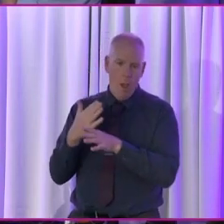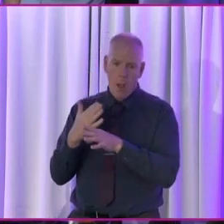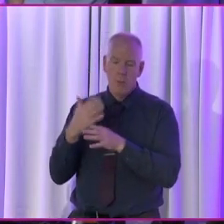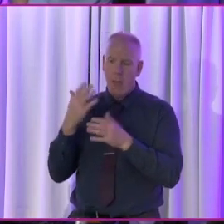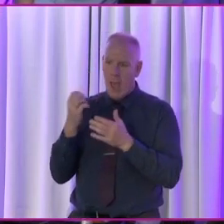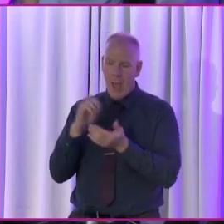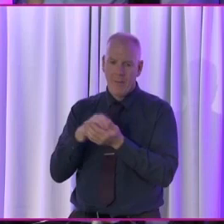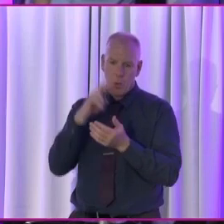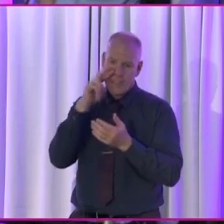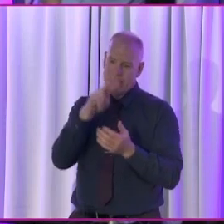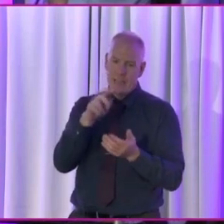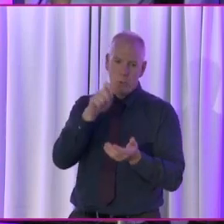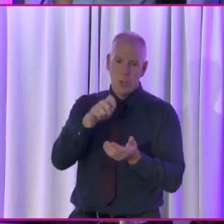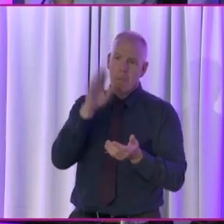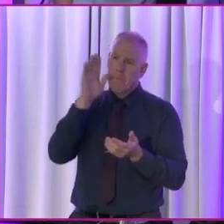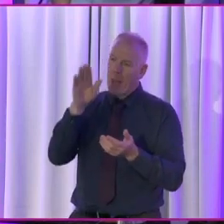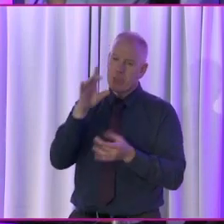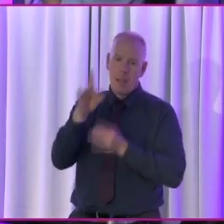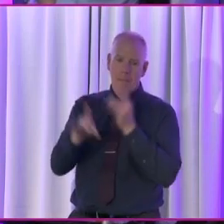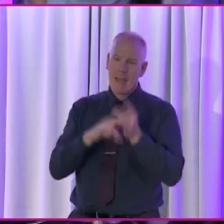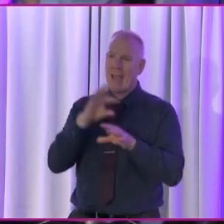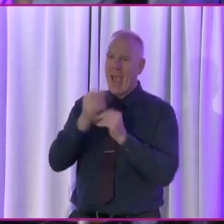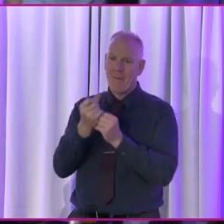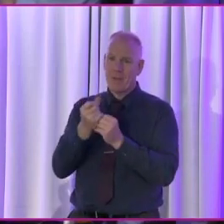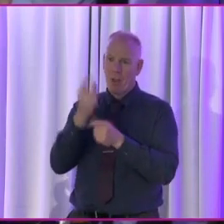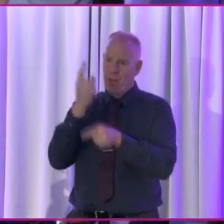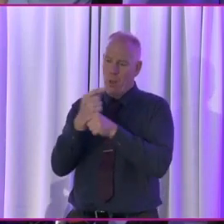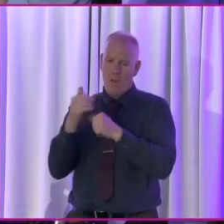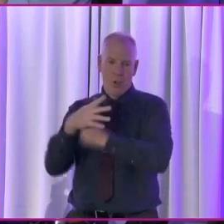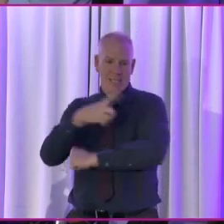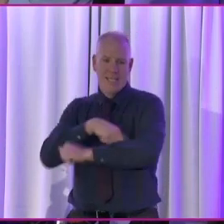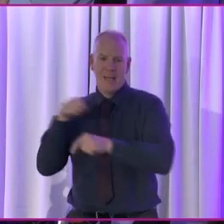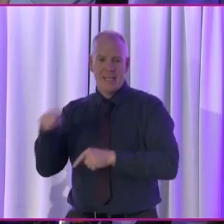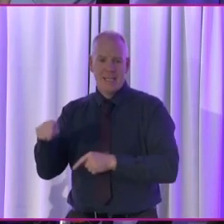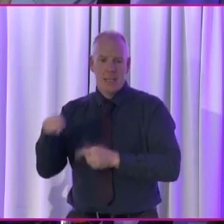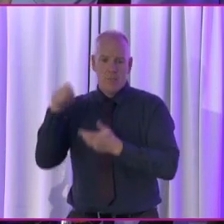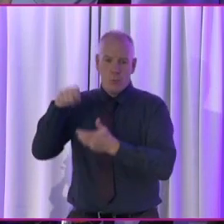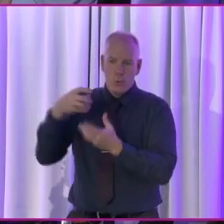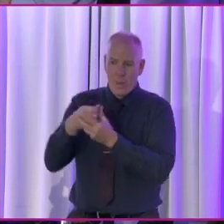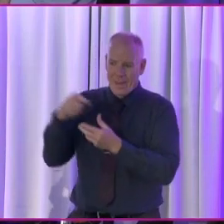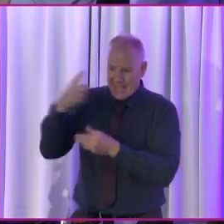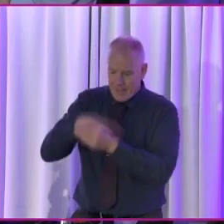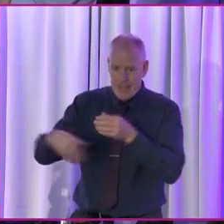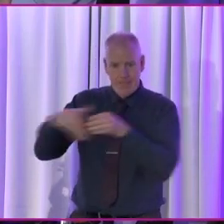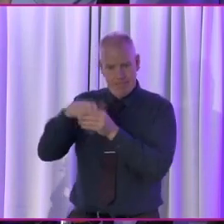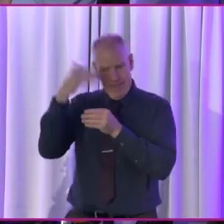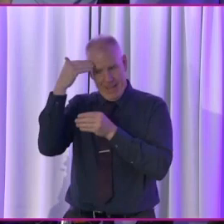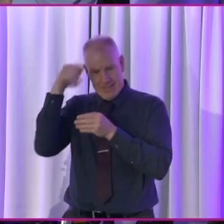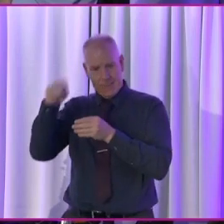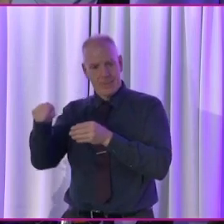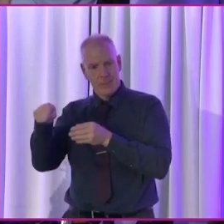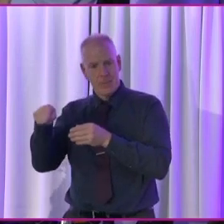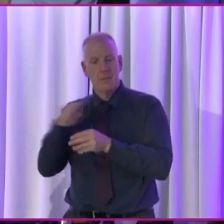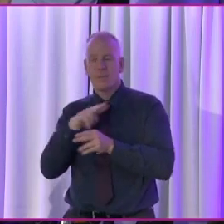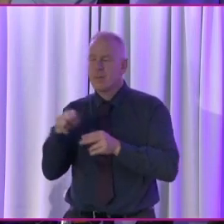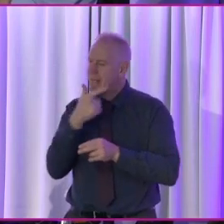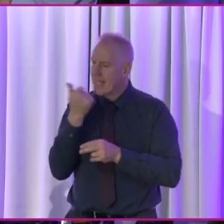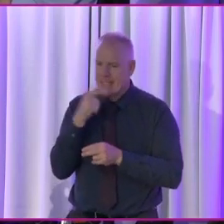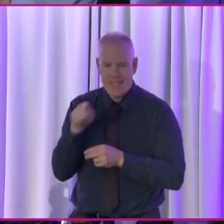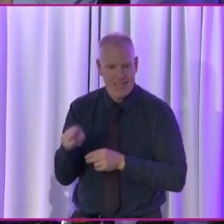alternative budget, you must disability-proof the budget. And, you know, and so to look at that, it's not easy.